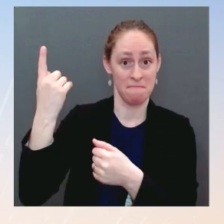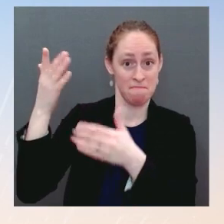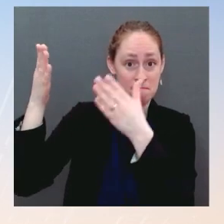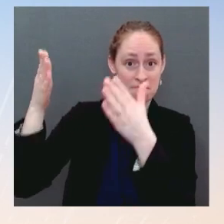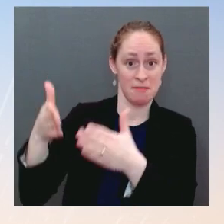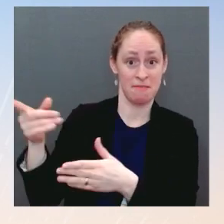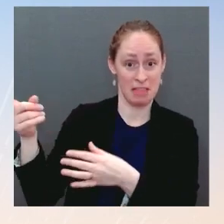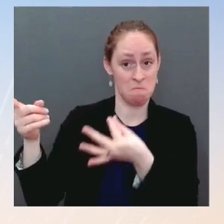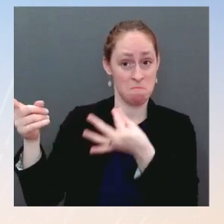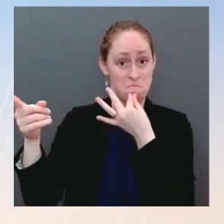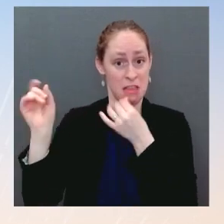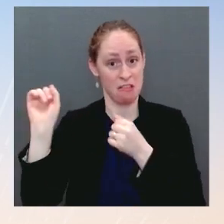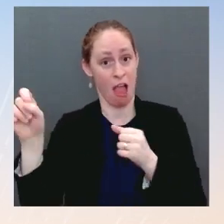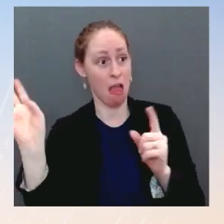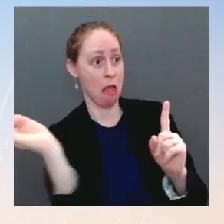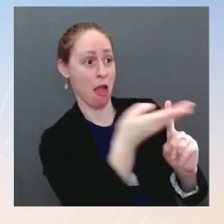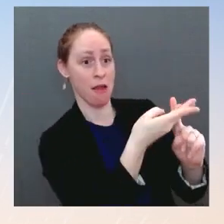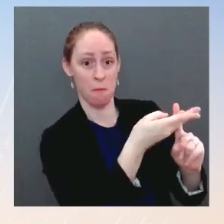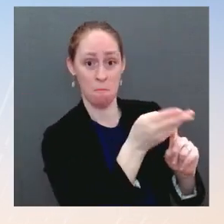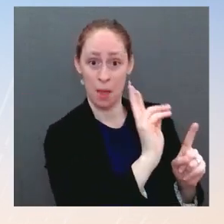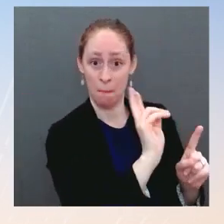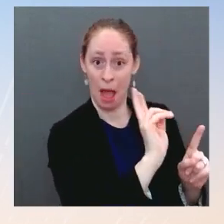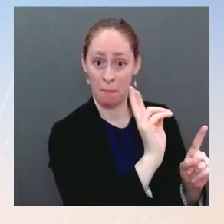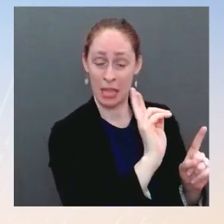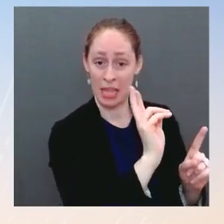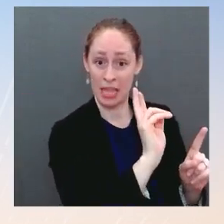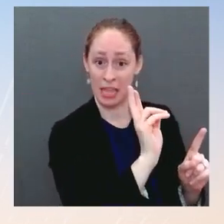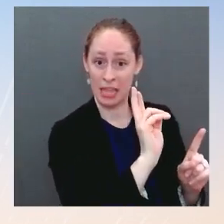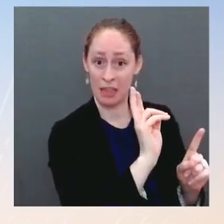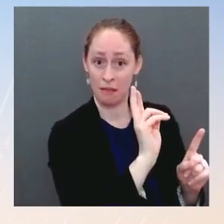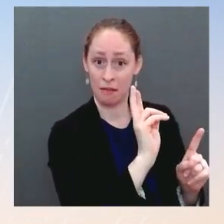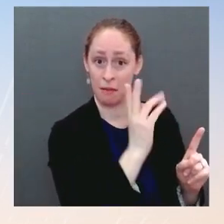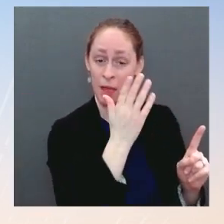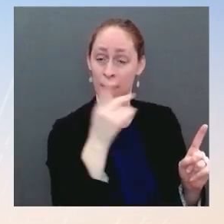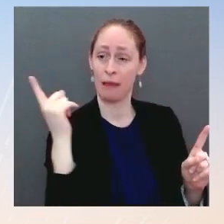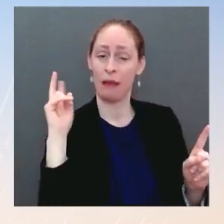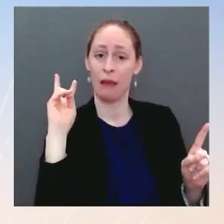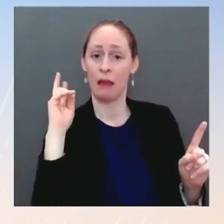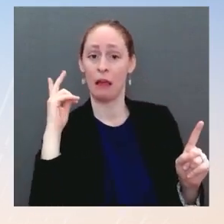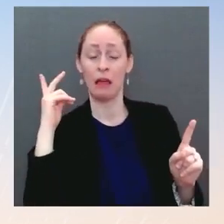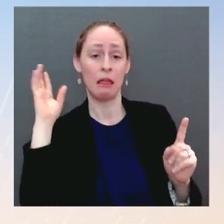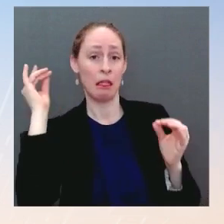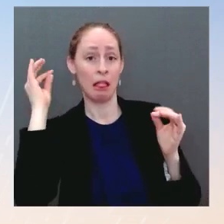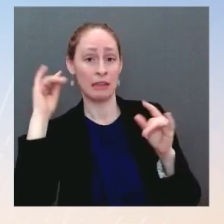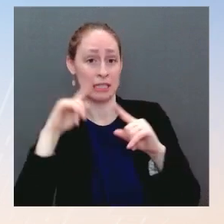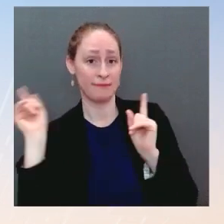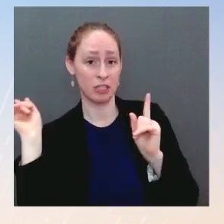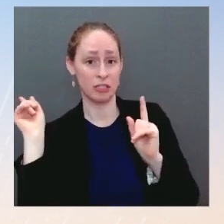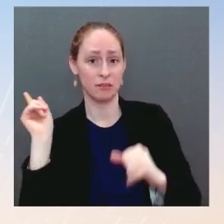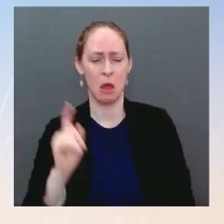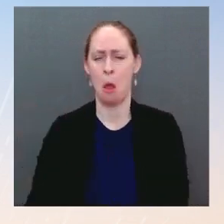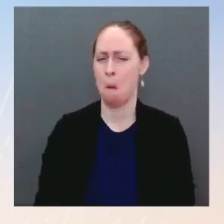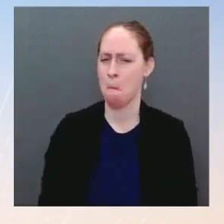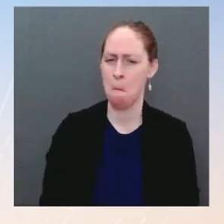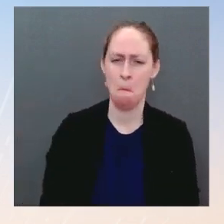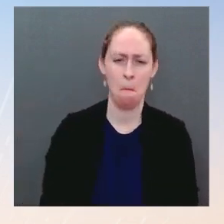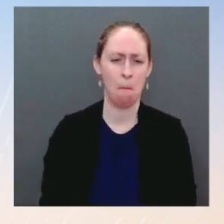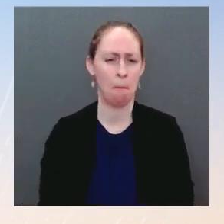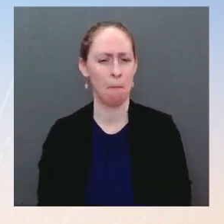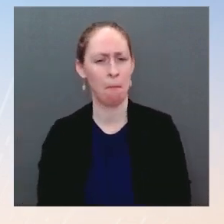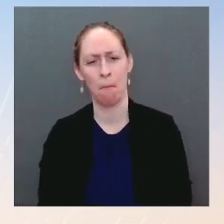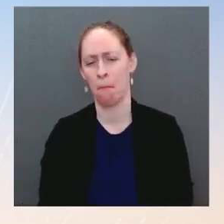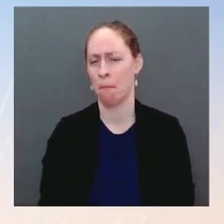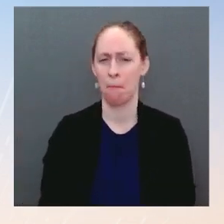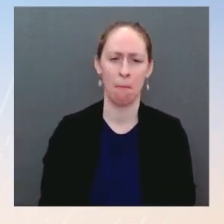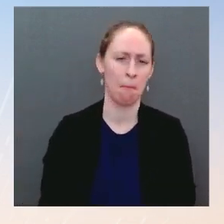qualified candidates? Ms. Well, I don't think we should buy into that game playing. And I don't think the President believes that. You know, if you look at what the